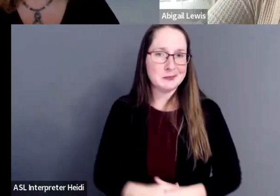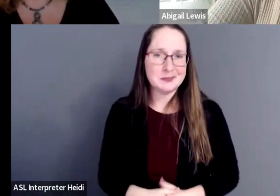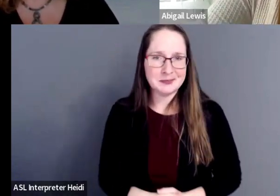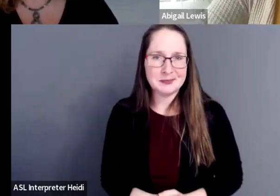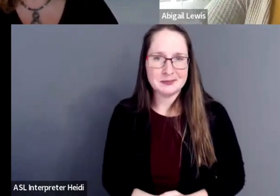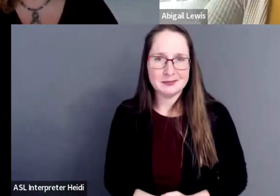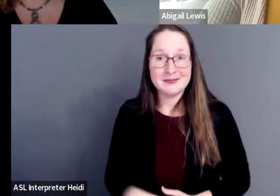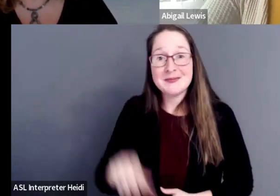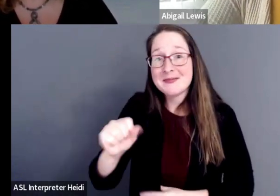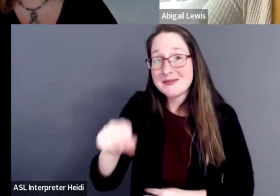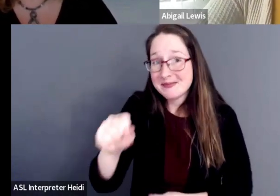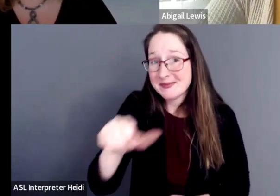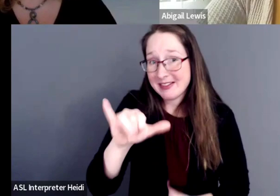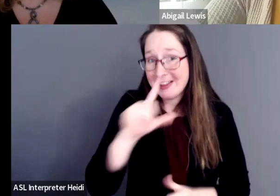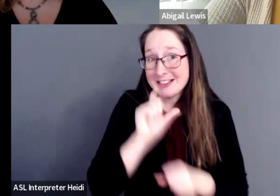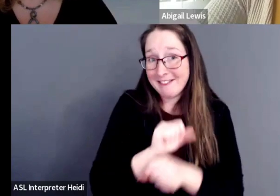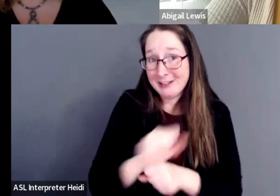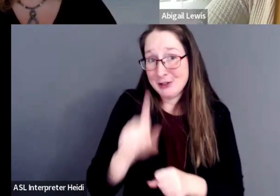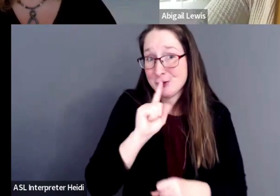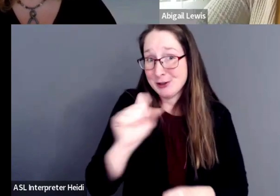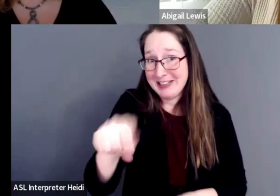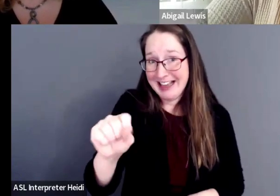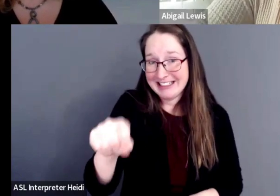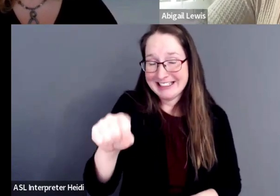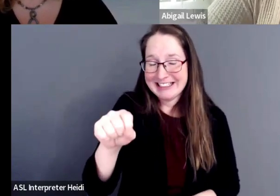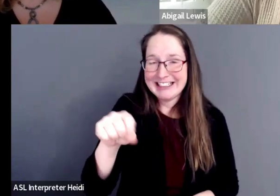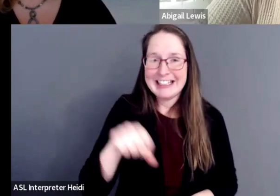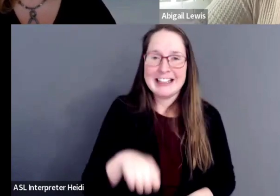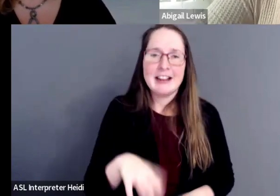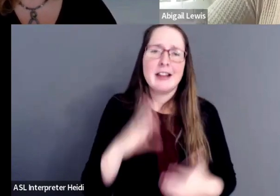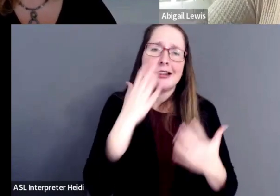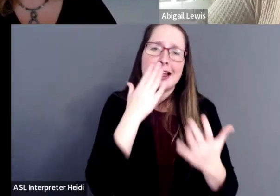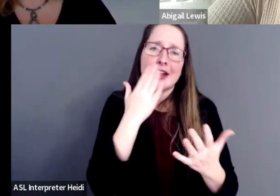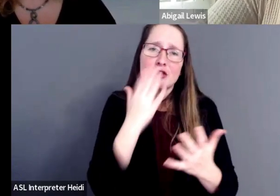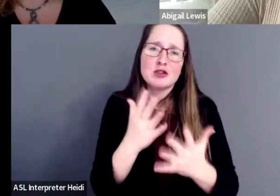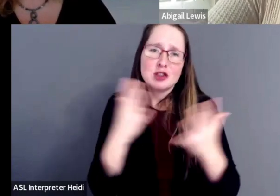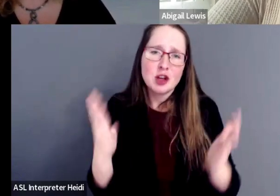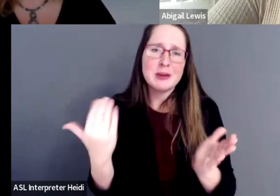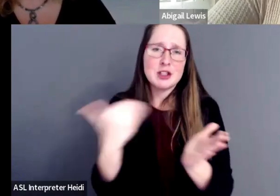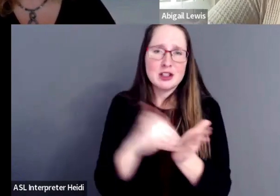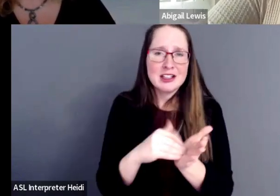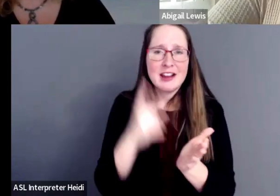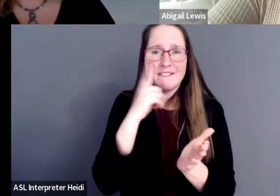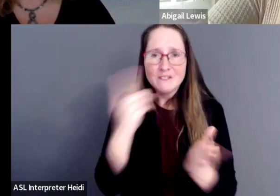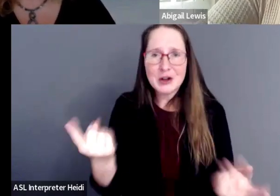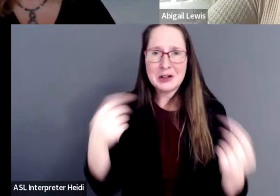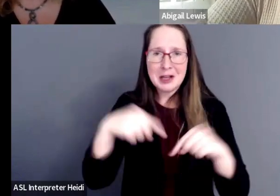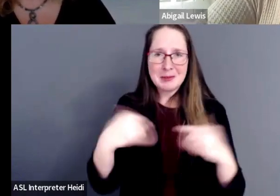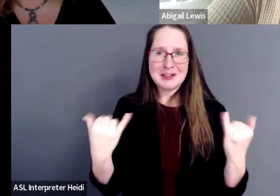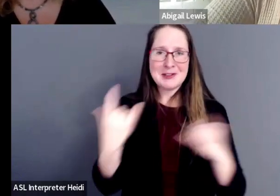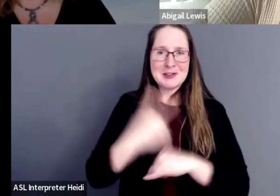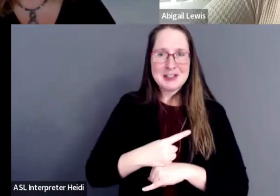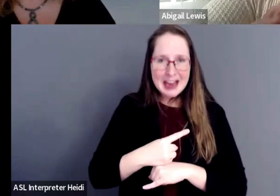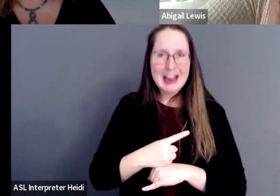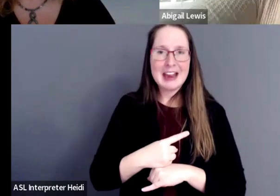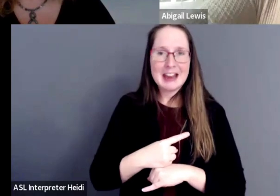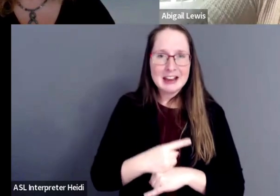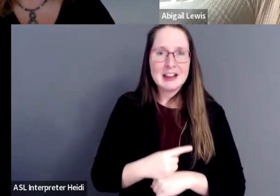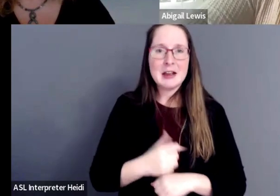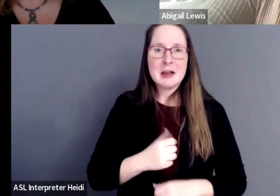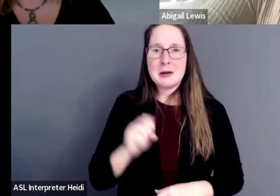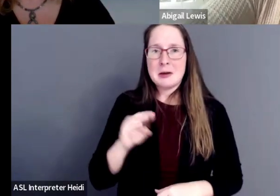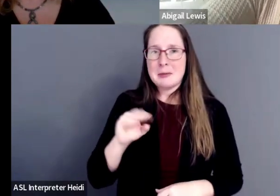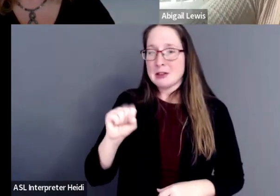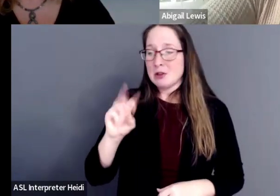that is true. Thank you so much again for coming in today, Lee Waters. I'm going to